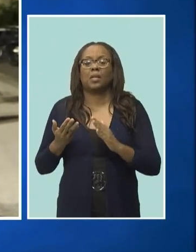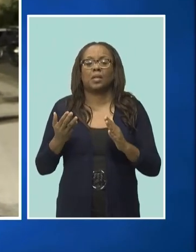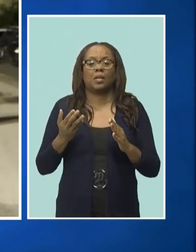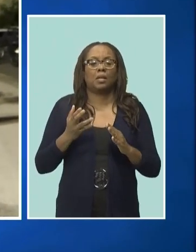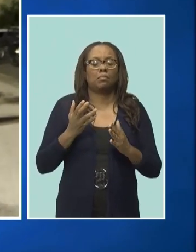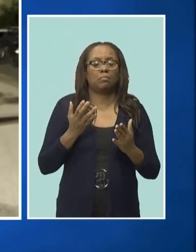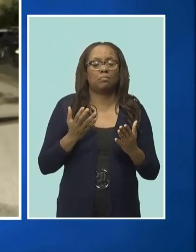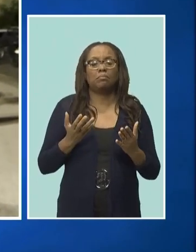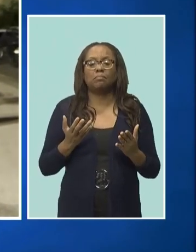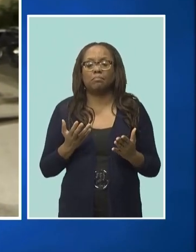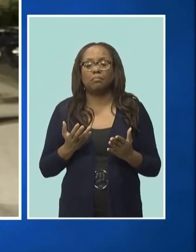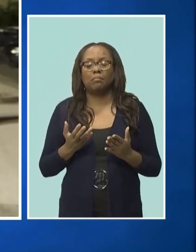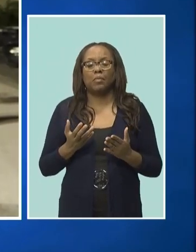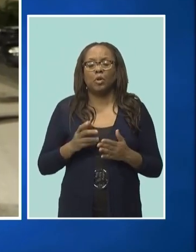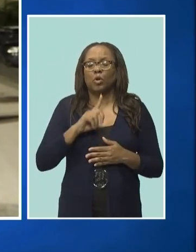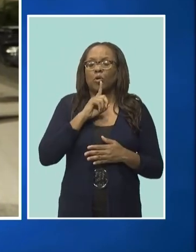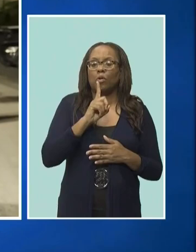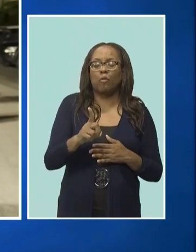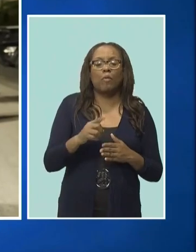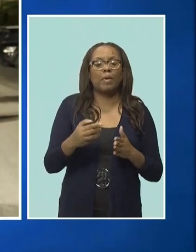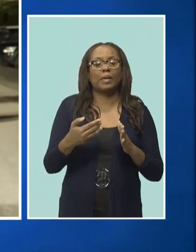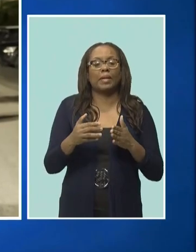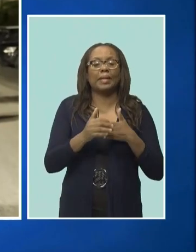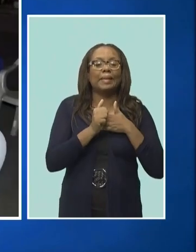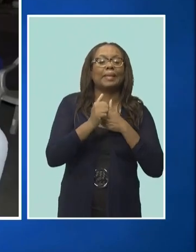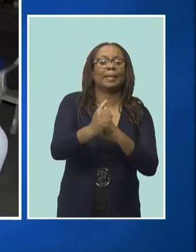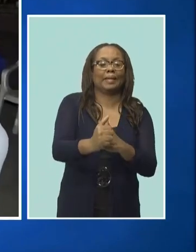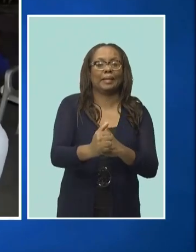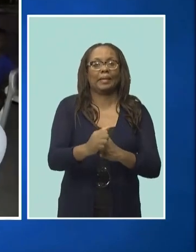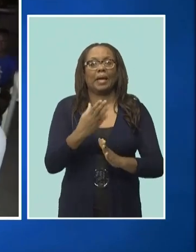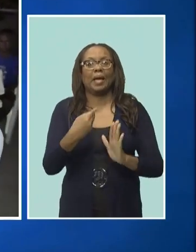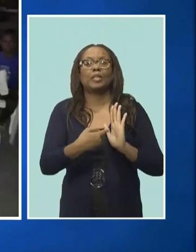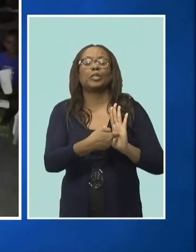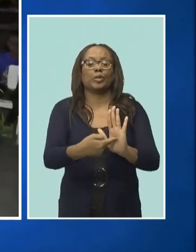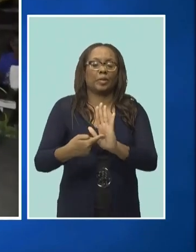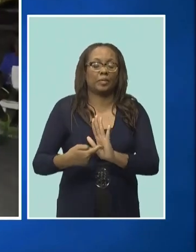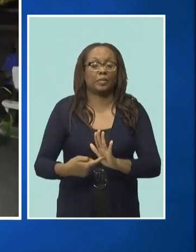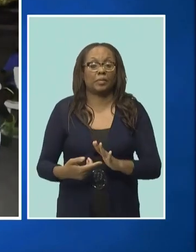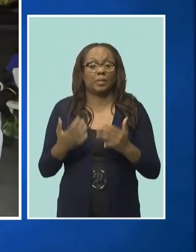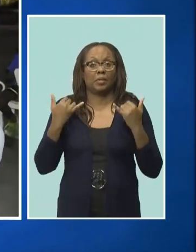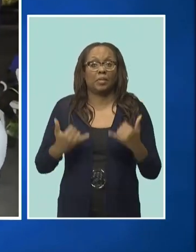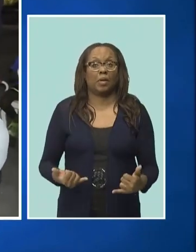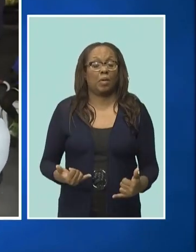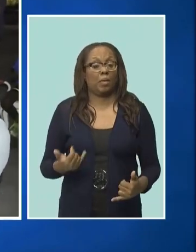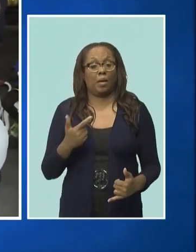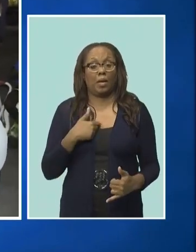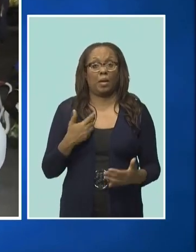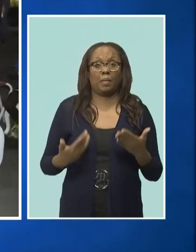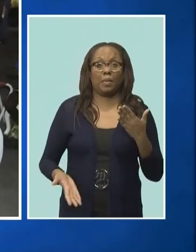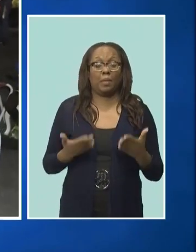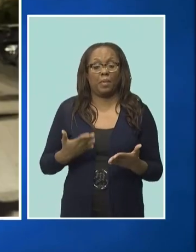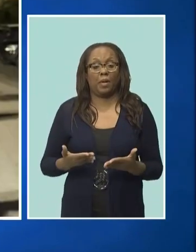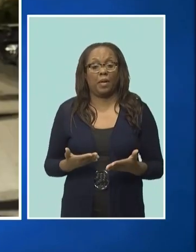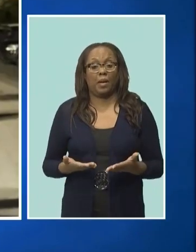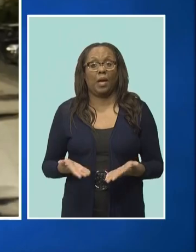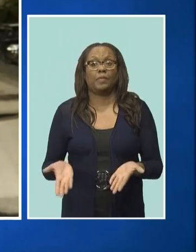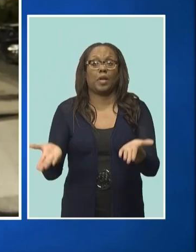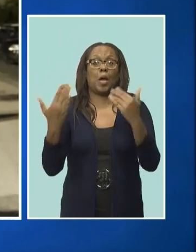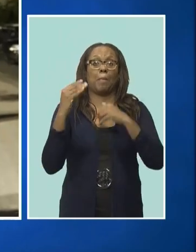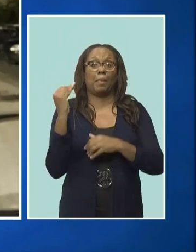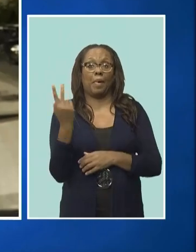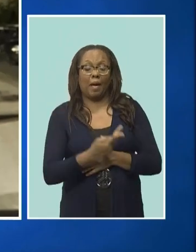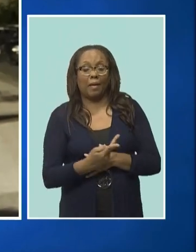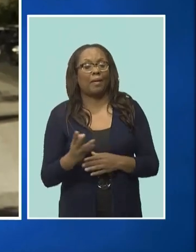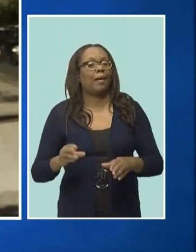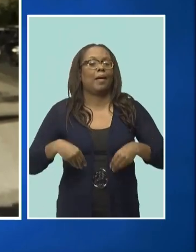precedent, has forced me into a position to know where I may have to come back and give this community more